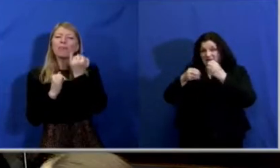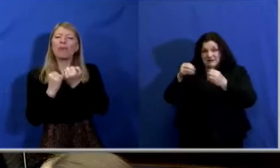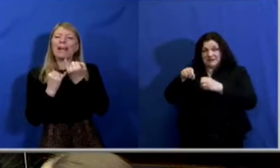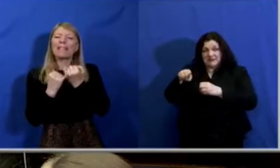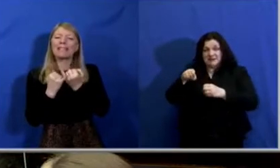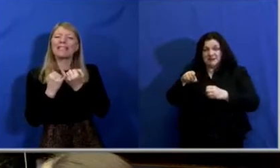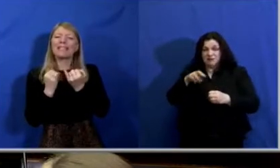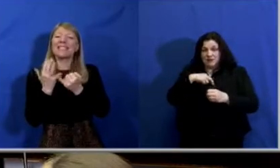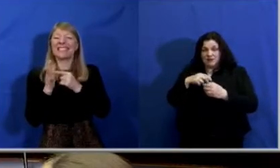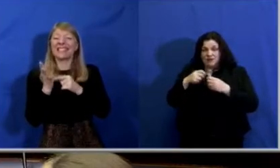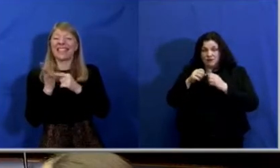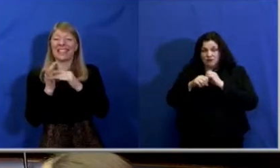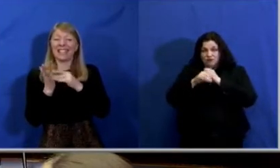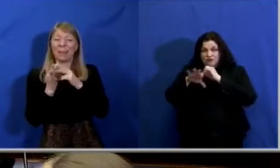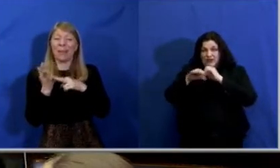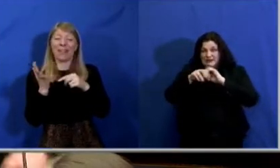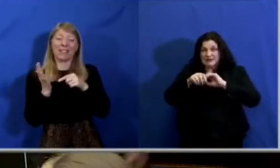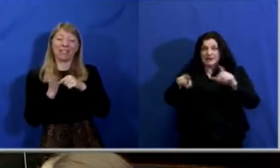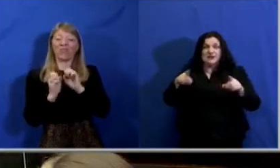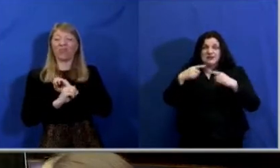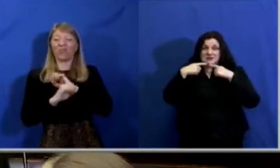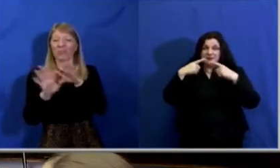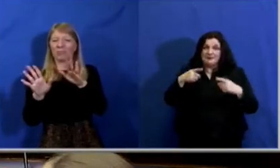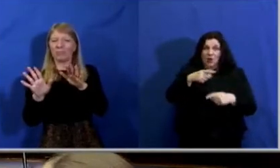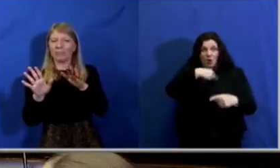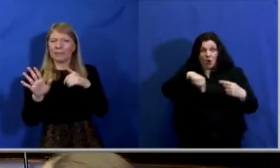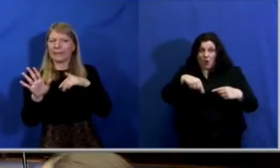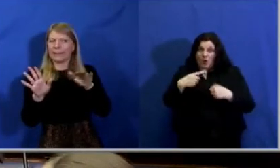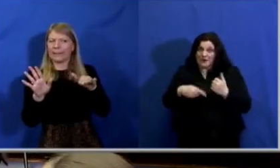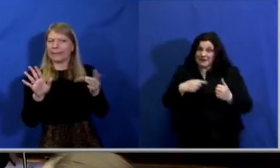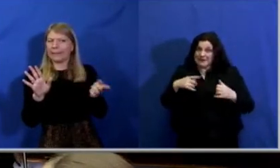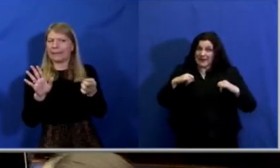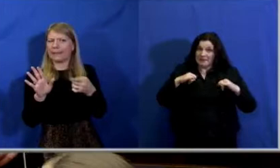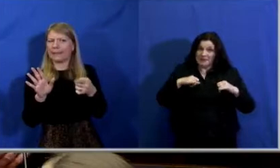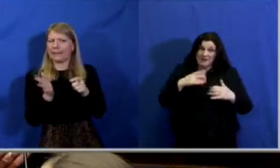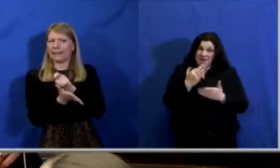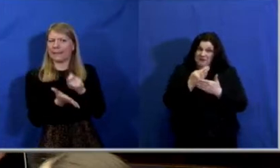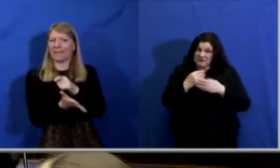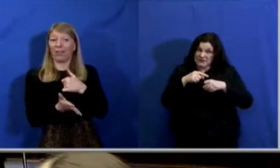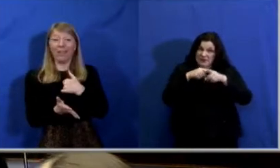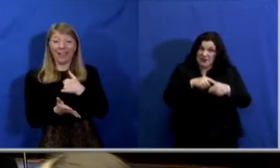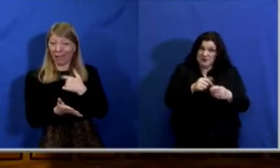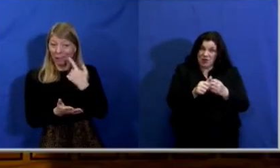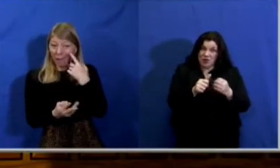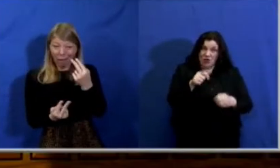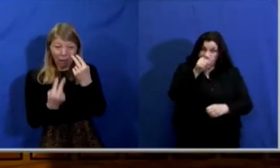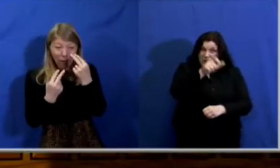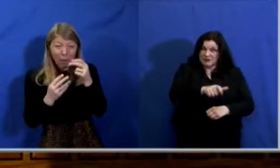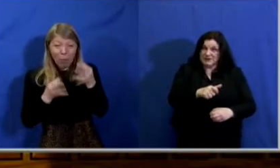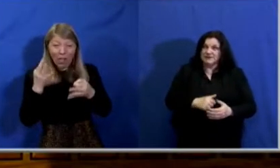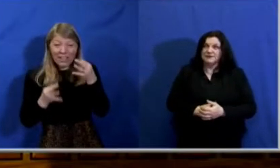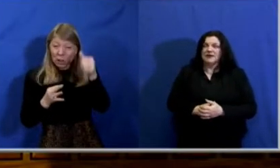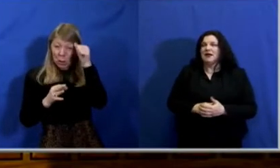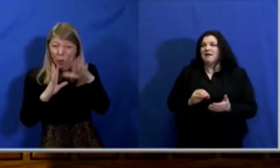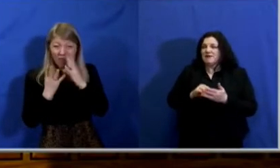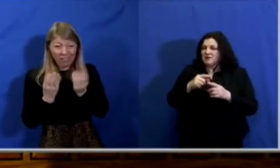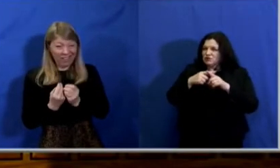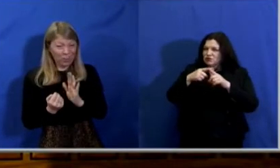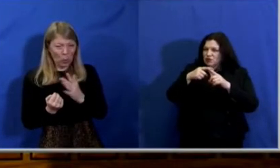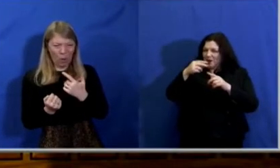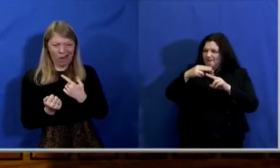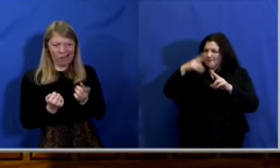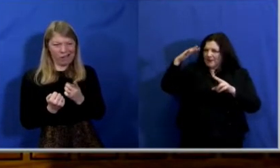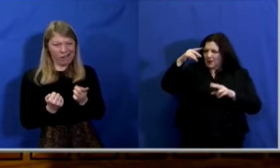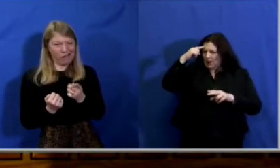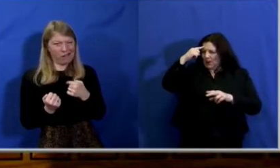the point that we're not all as capable as people think that we are. We always have to depend on someone else. And he had a sharpness about what